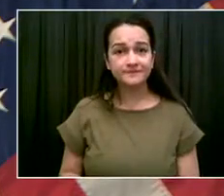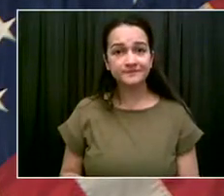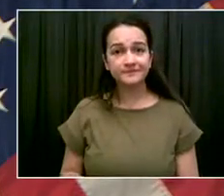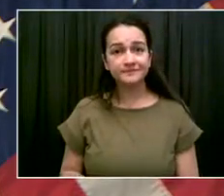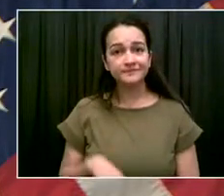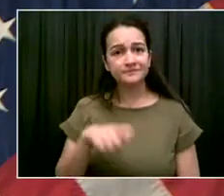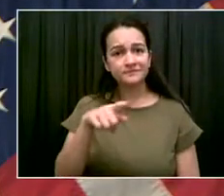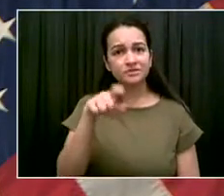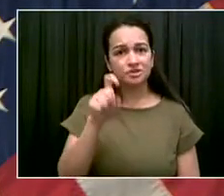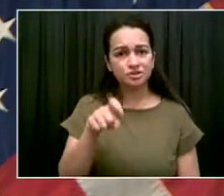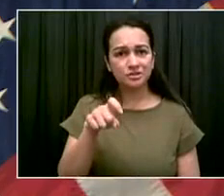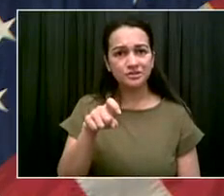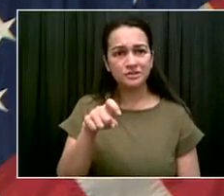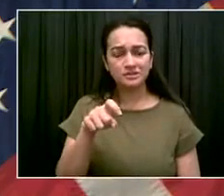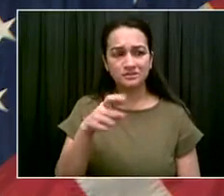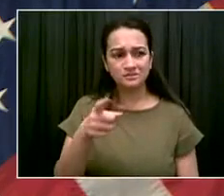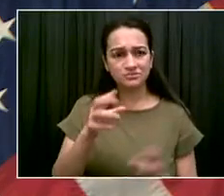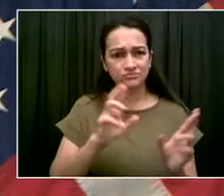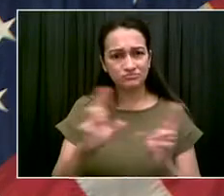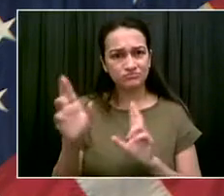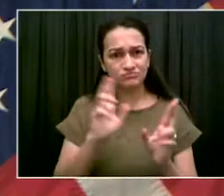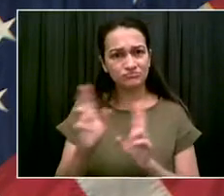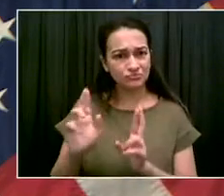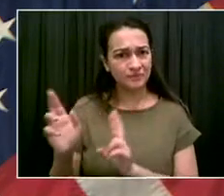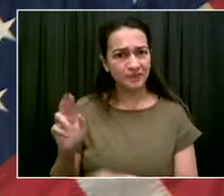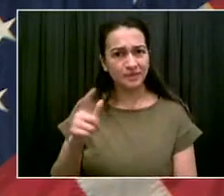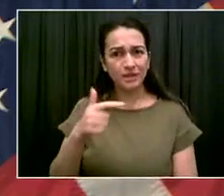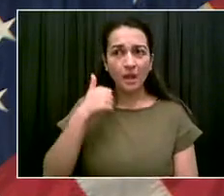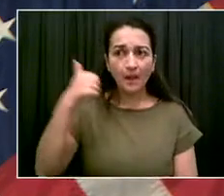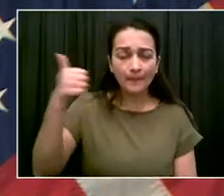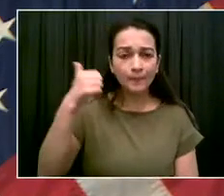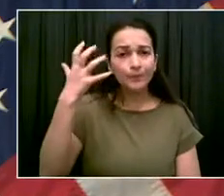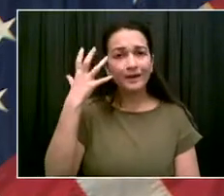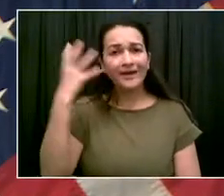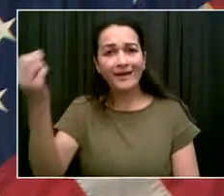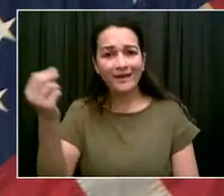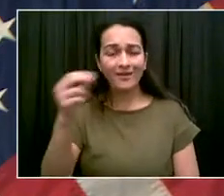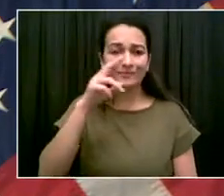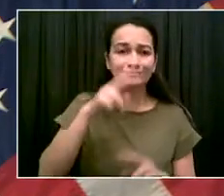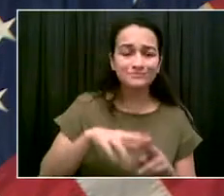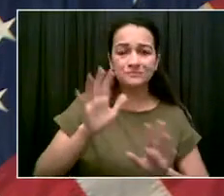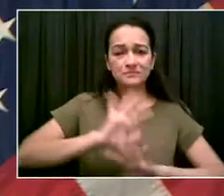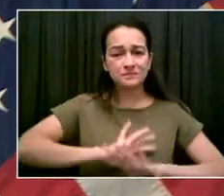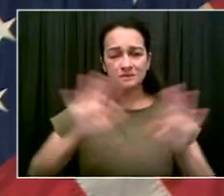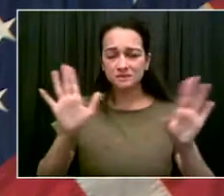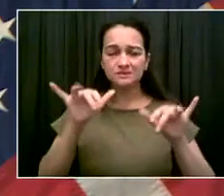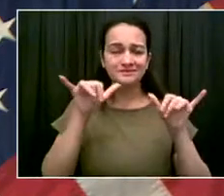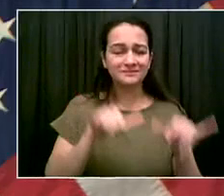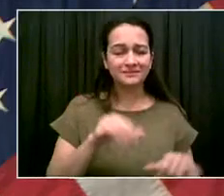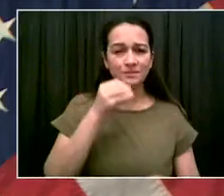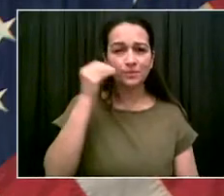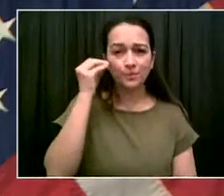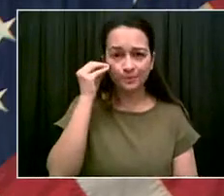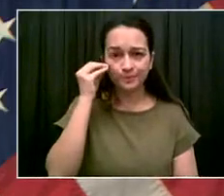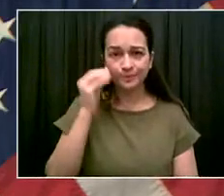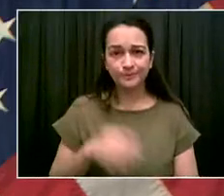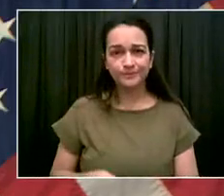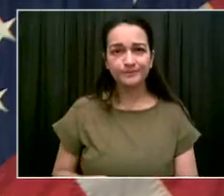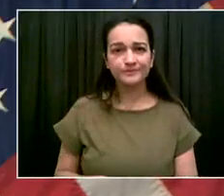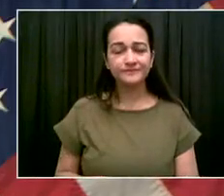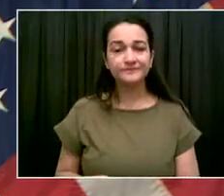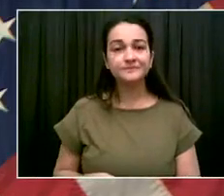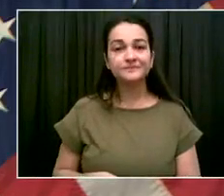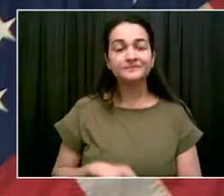and are advised to exercise caution. Those who can stay home during the storm are advised to stay indoors. Heavy rain may lead to potential